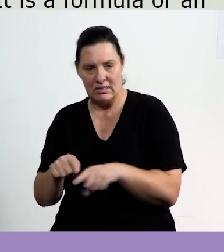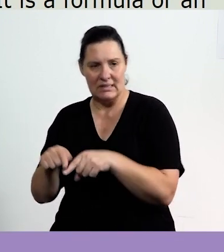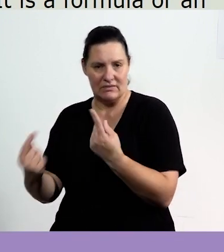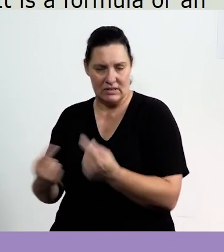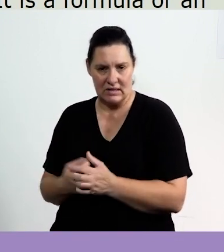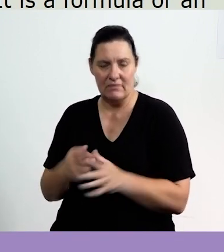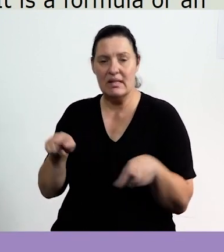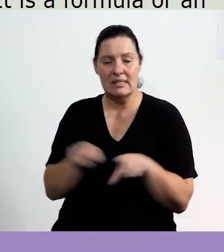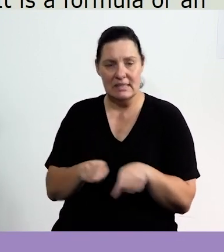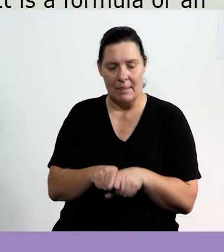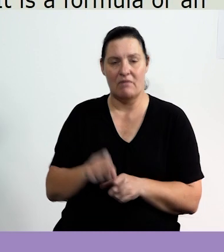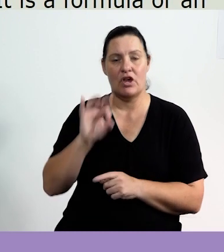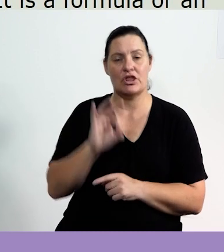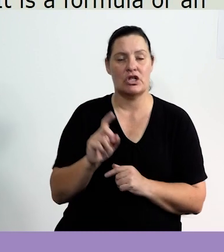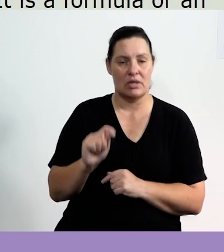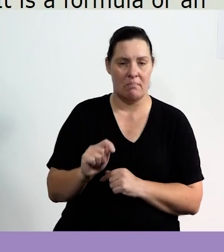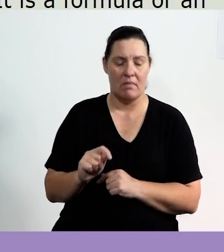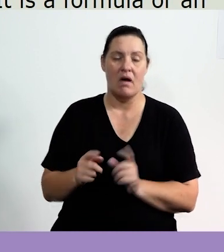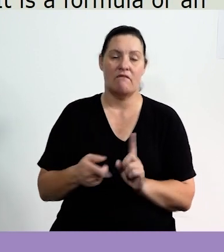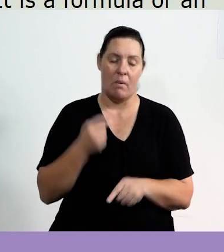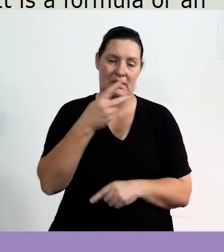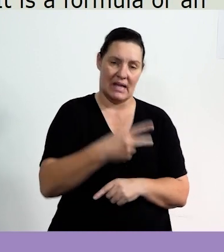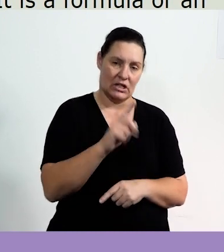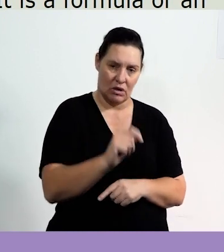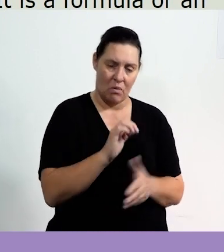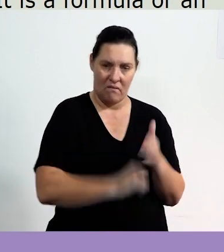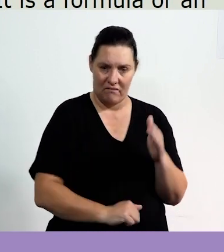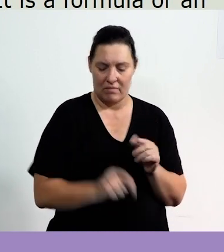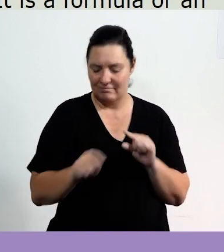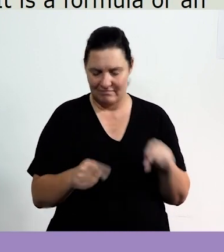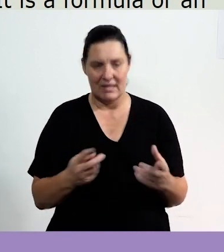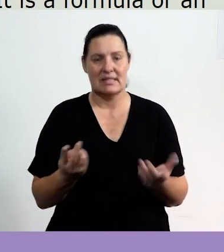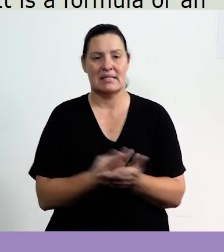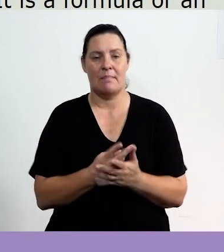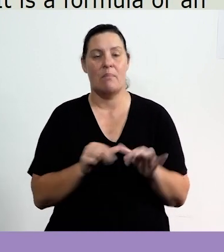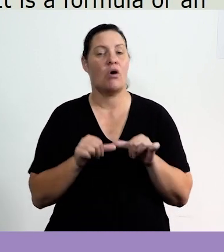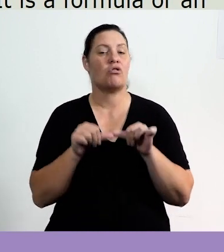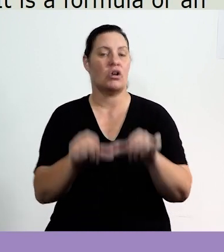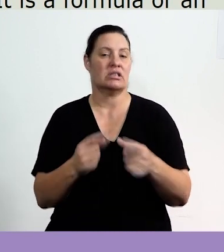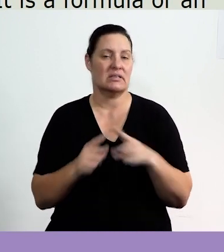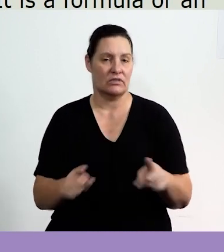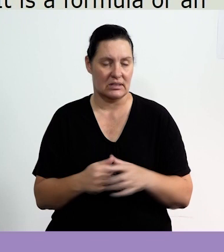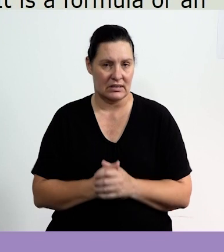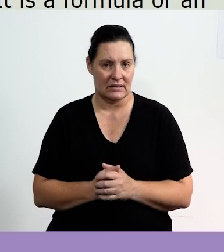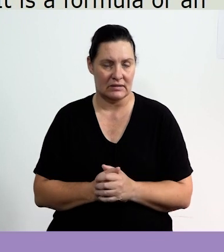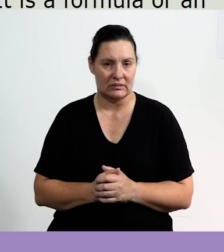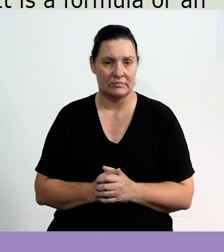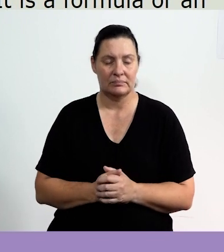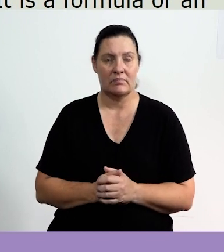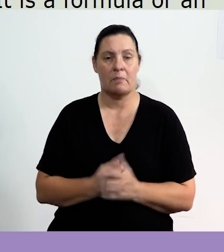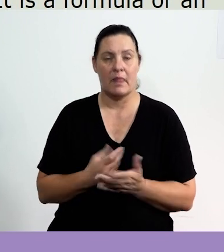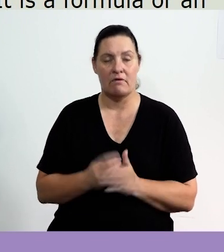difference. It is the same if we take the third term and subtract the second term, then we are going to get a constant difference.